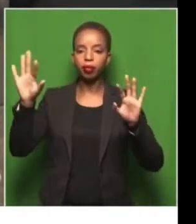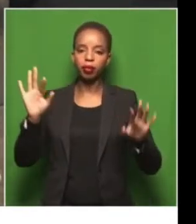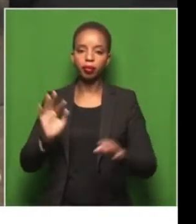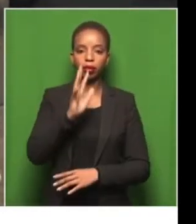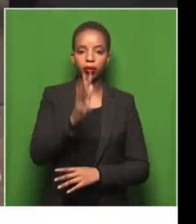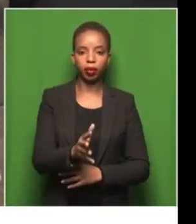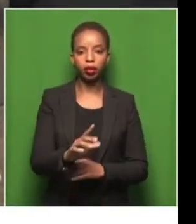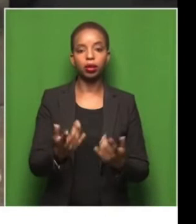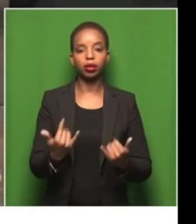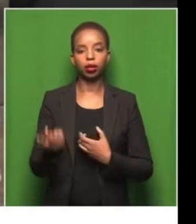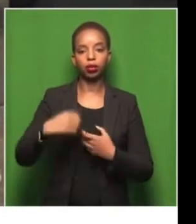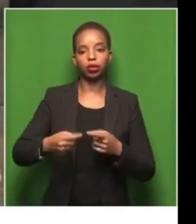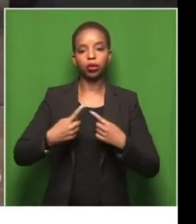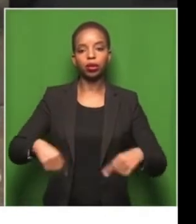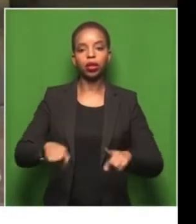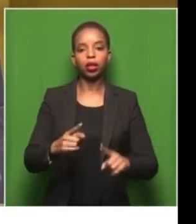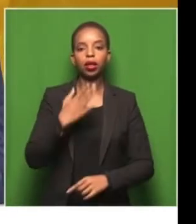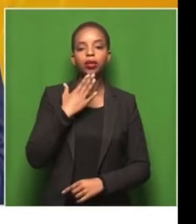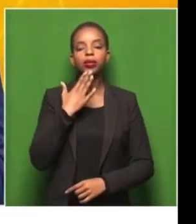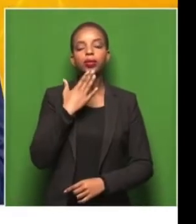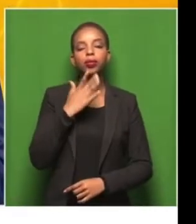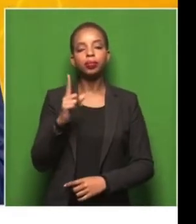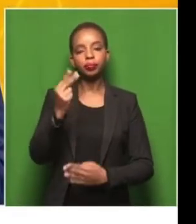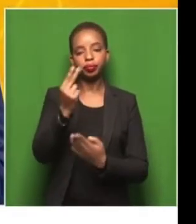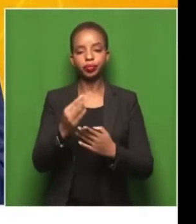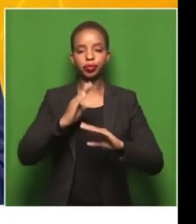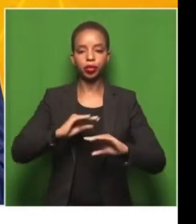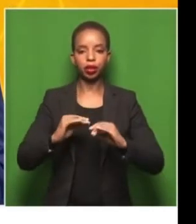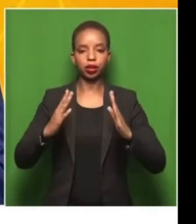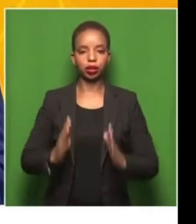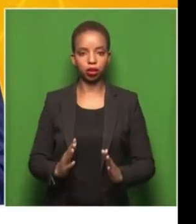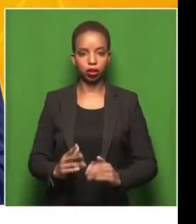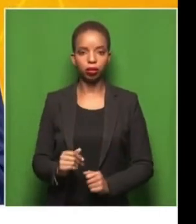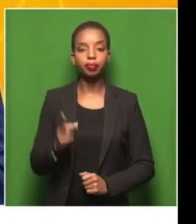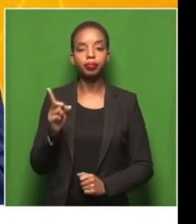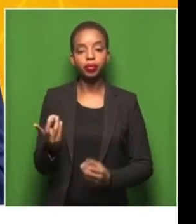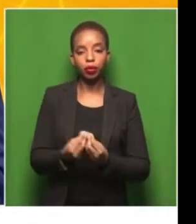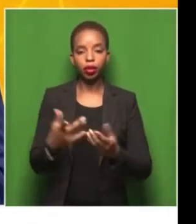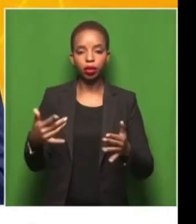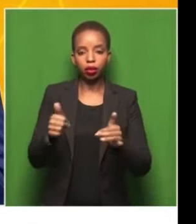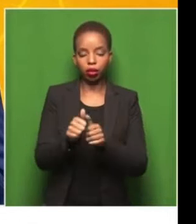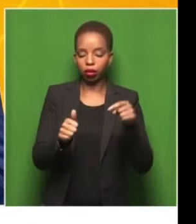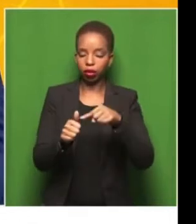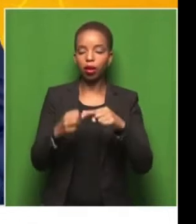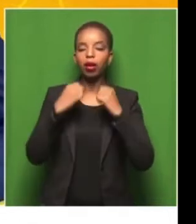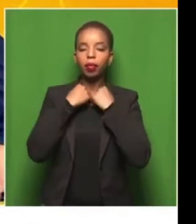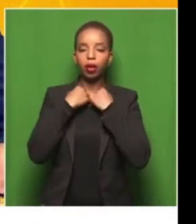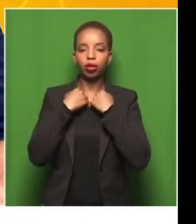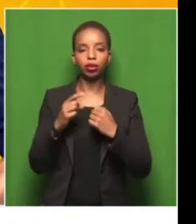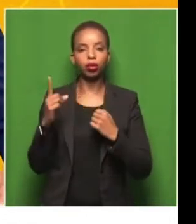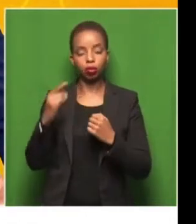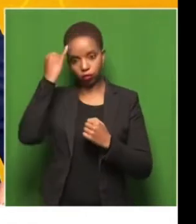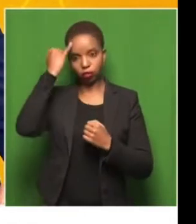are joined by Marcia Ungera. She is an arts teacher and with her is the parent that initiated the idea, Nicola Lochner.